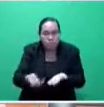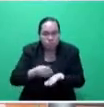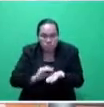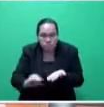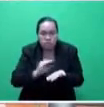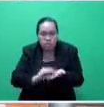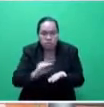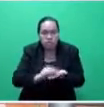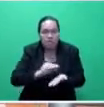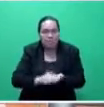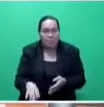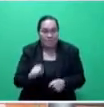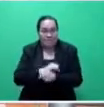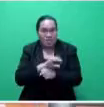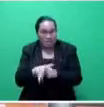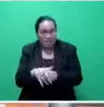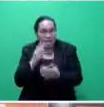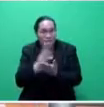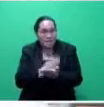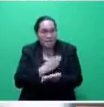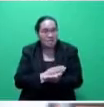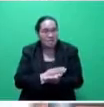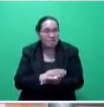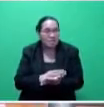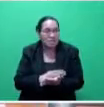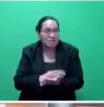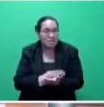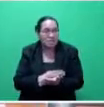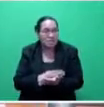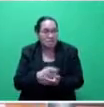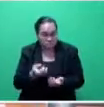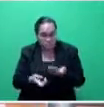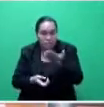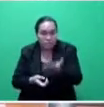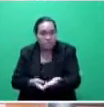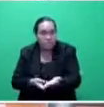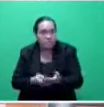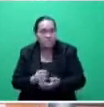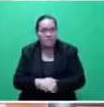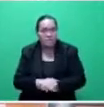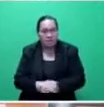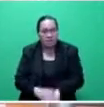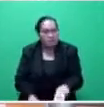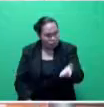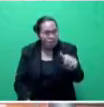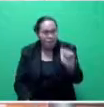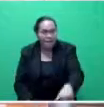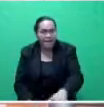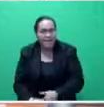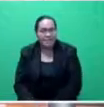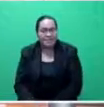budget, Mr. Speaker, sir, the budget estimate, as has been allocated, and he is absolutely right.